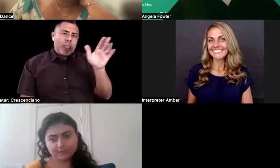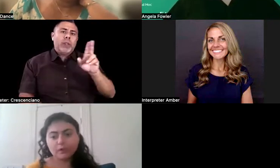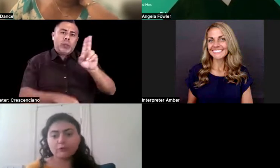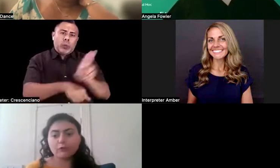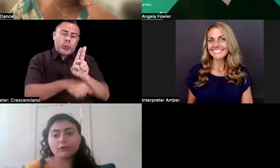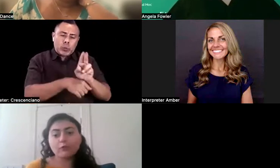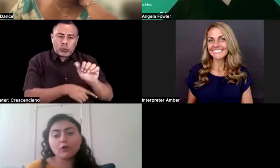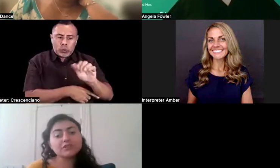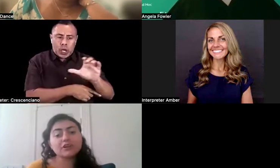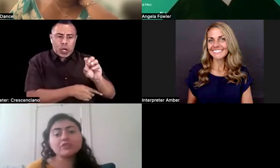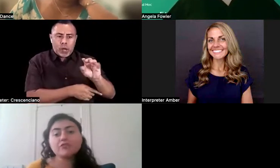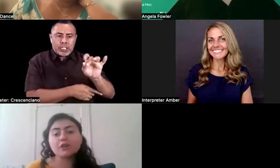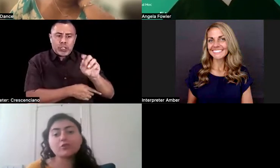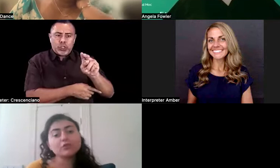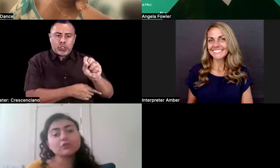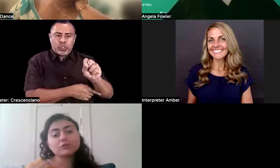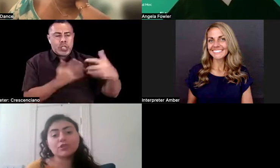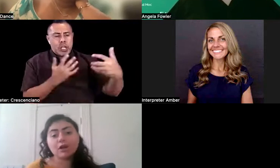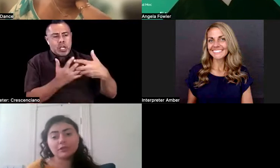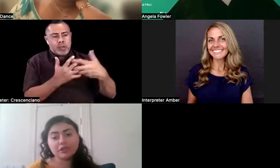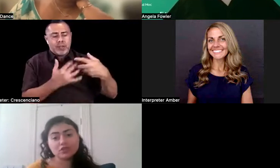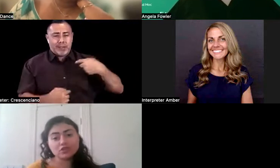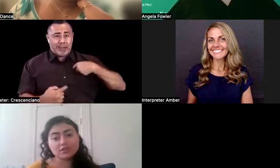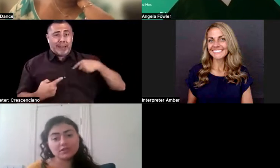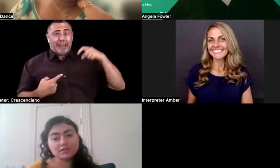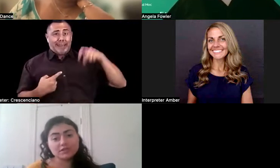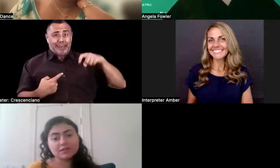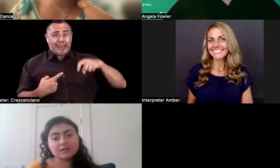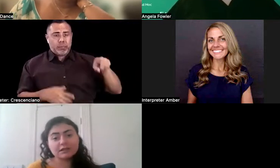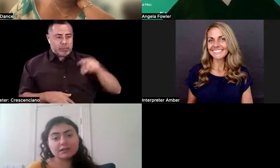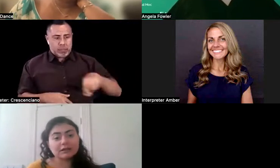for folks that are now going to use accommodations.